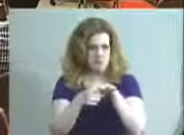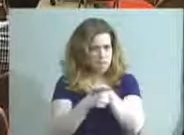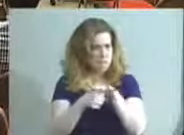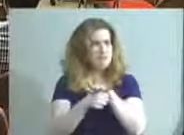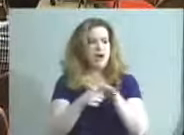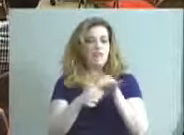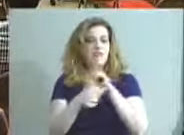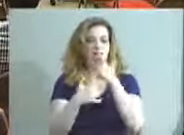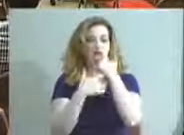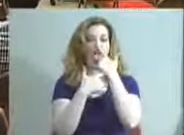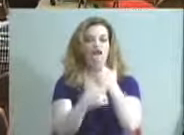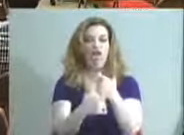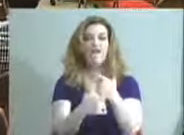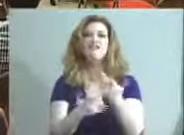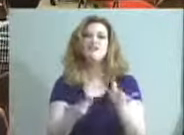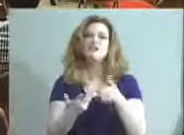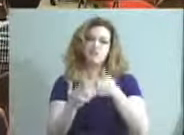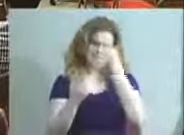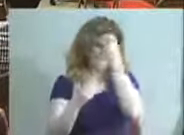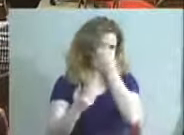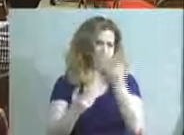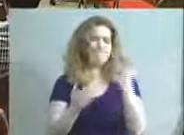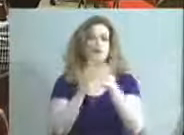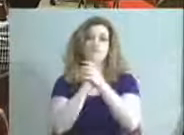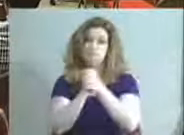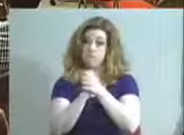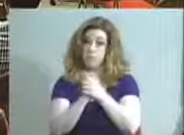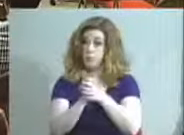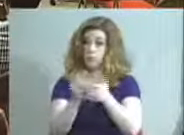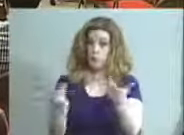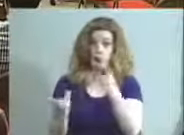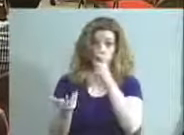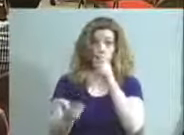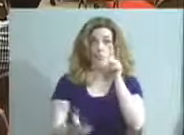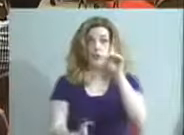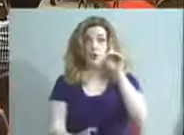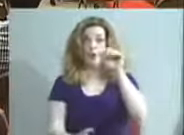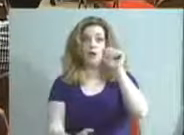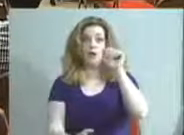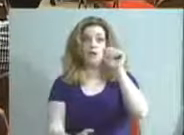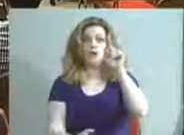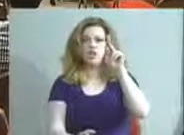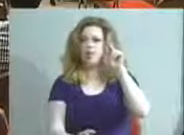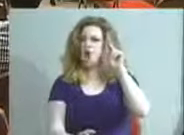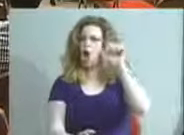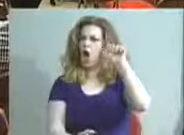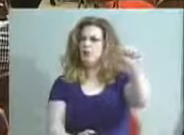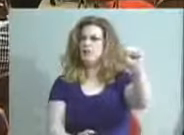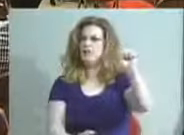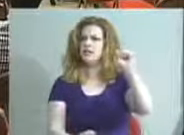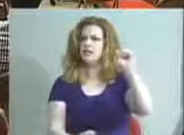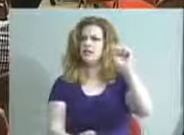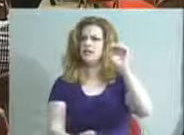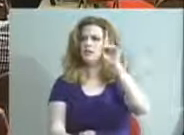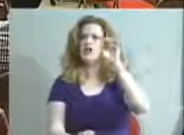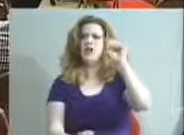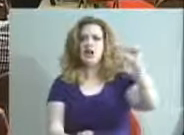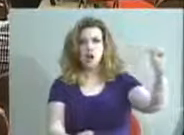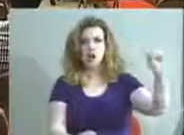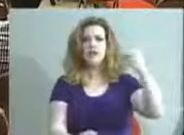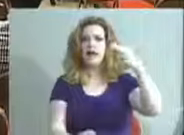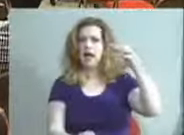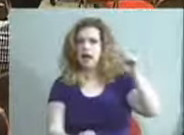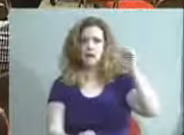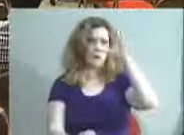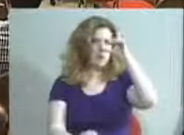a little drawn to that some. So I want to say congratulations to the Doss High School boys basketball team and their cheerleading team. They won the